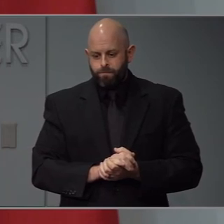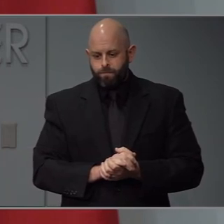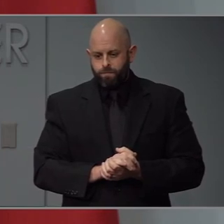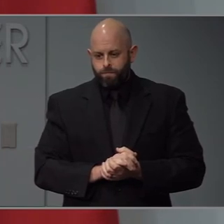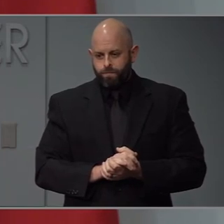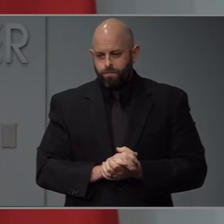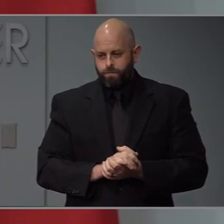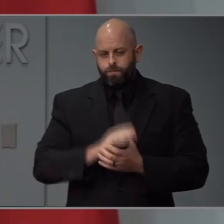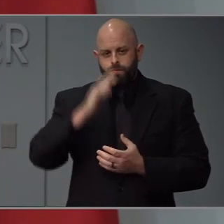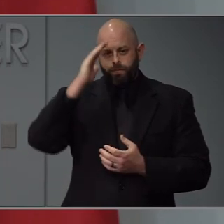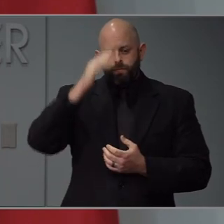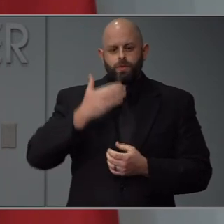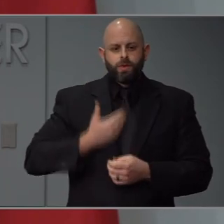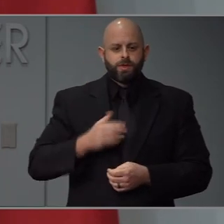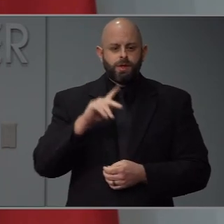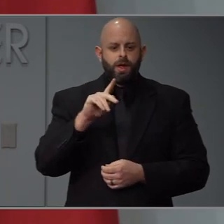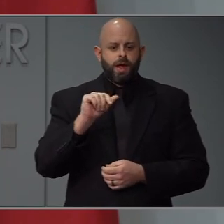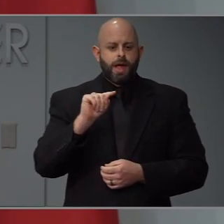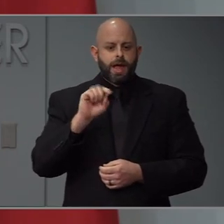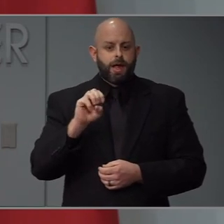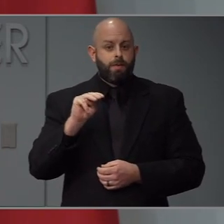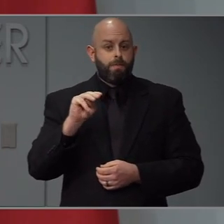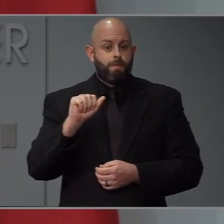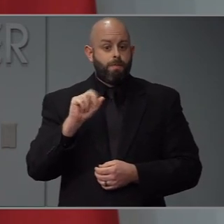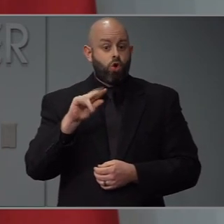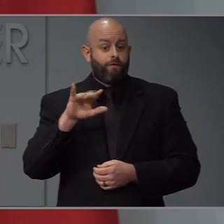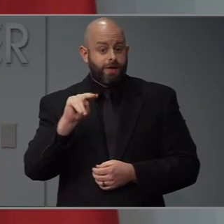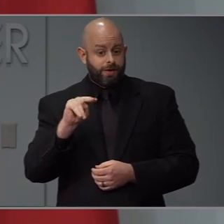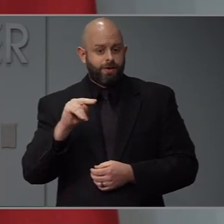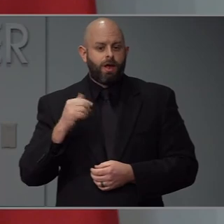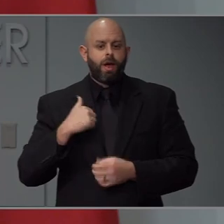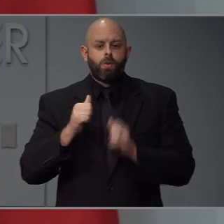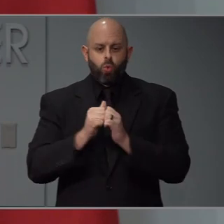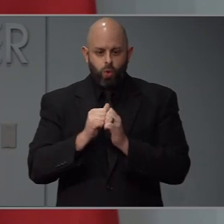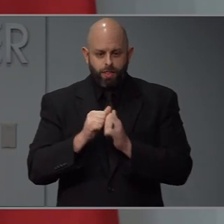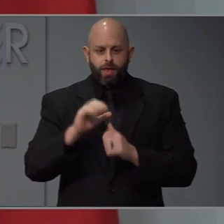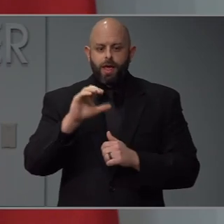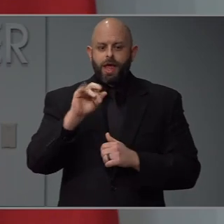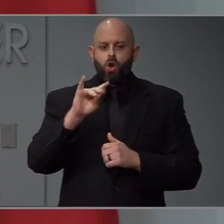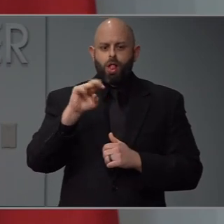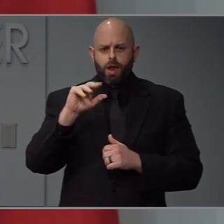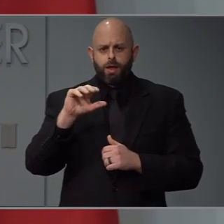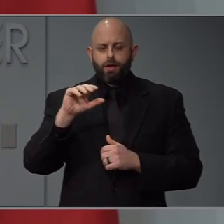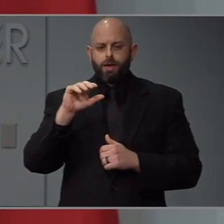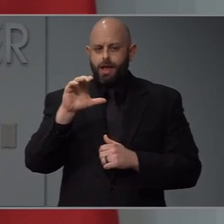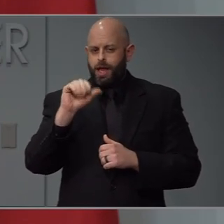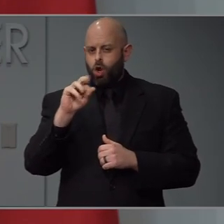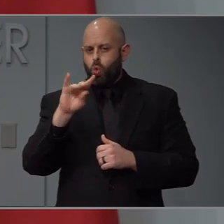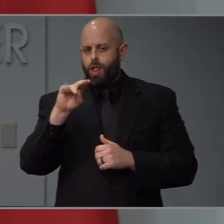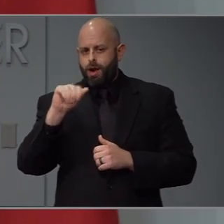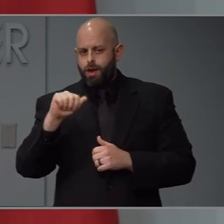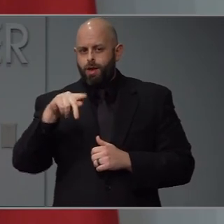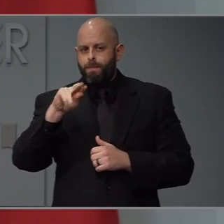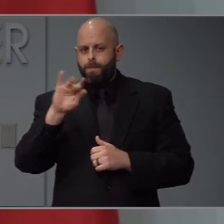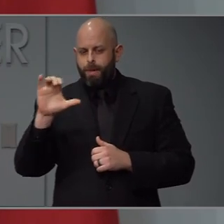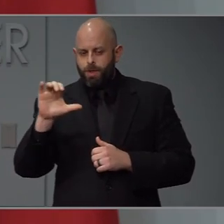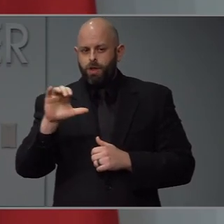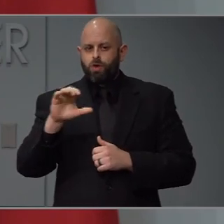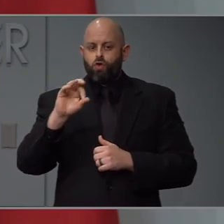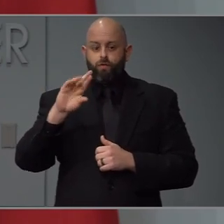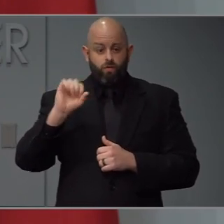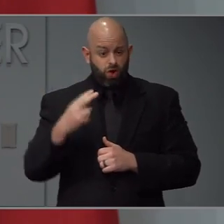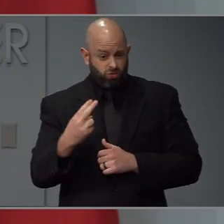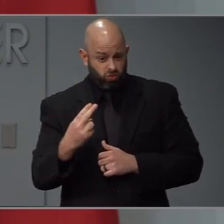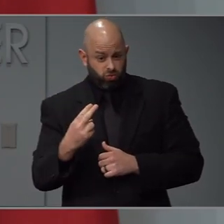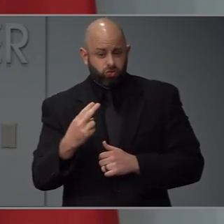Hi, my name is Kate Martin, and I'm with Carolina Public Press. Regarding the volunteers, how will the DEM know where to allocate these